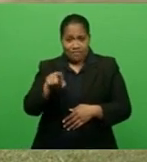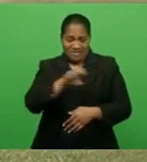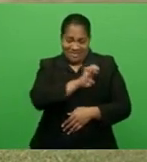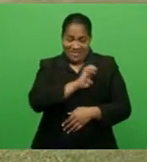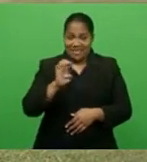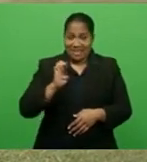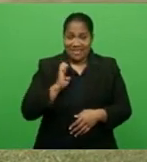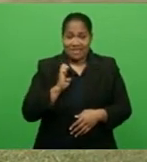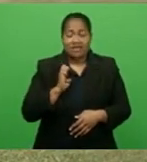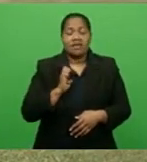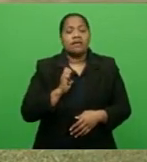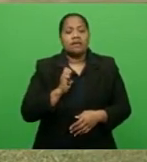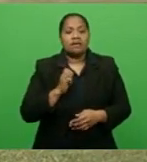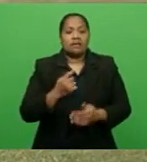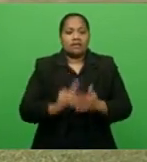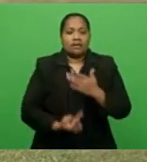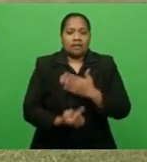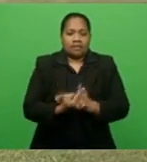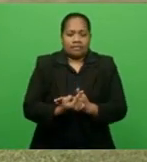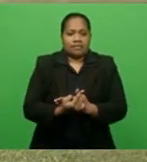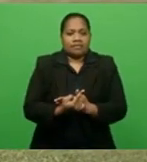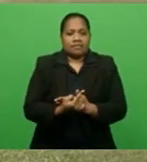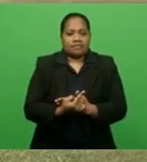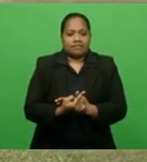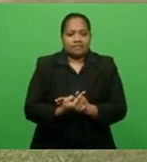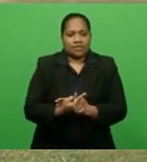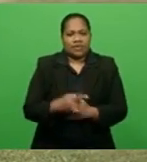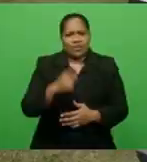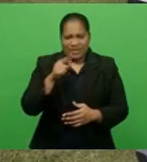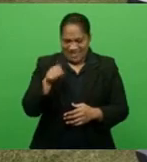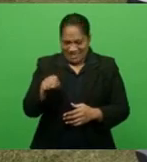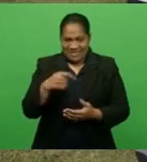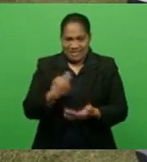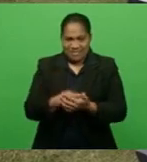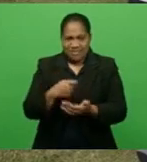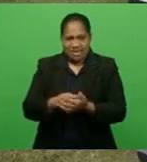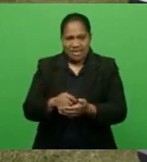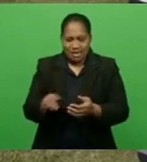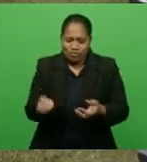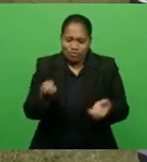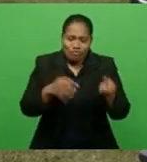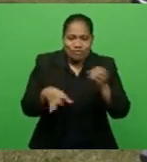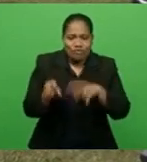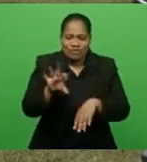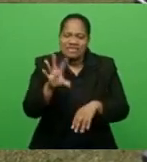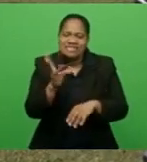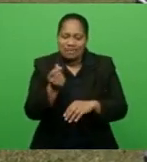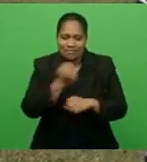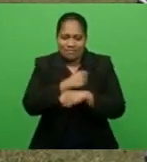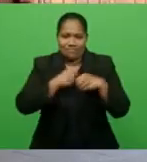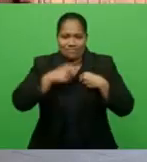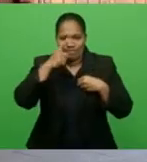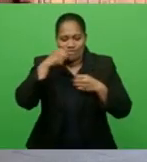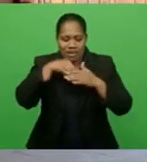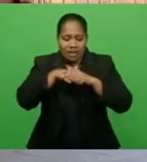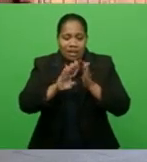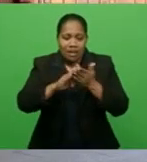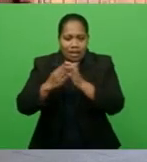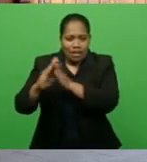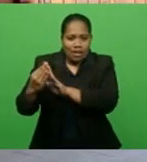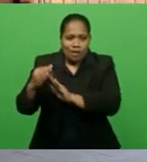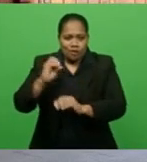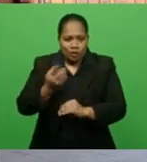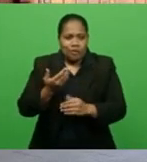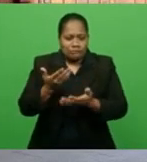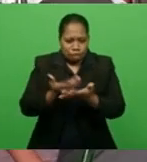they put a hand in their pocket to contribute to helping some of our people in the communities. And then it sort of developed from there, and now we have